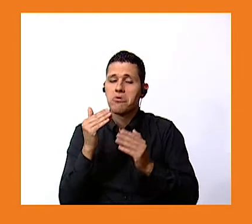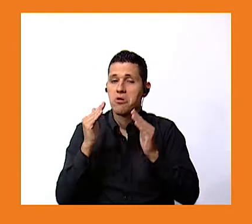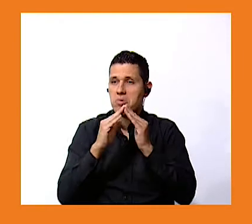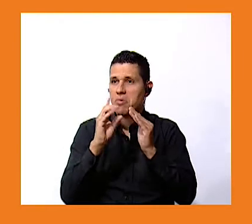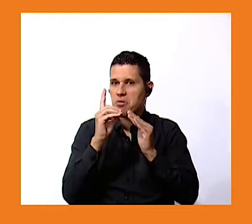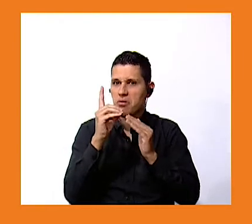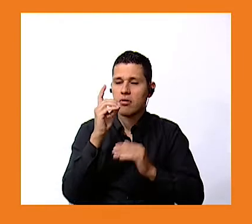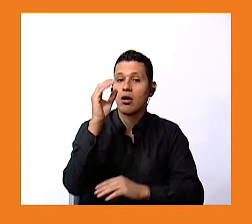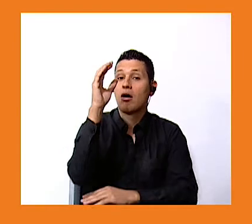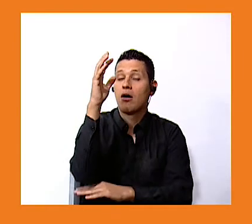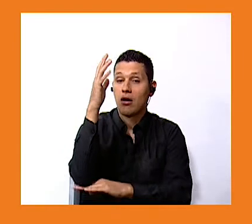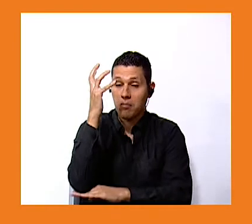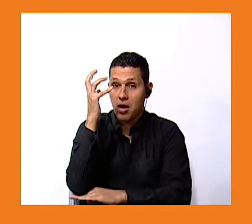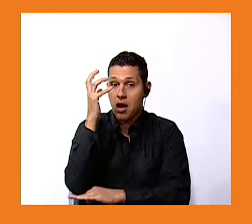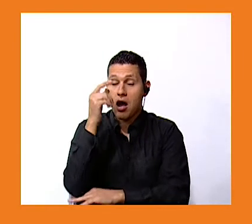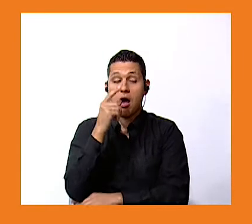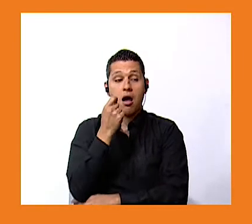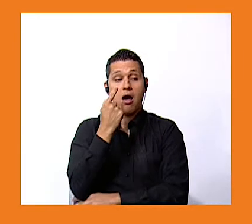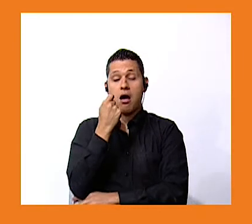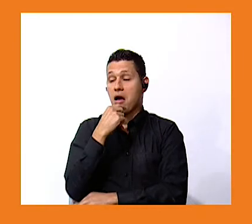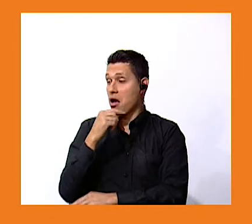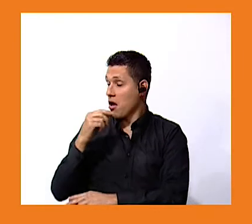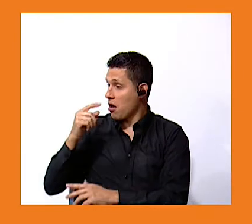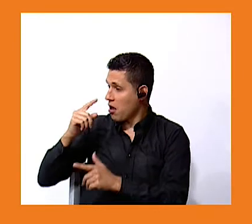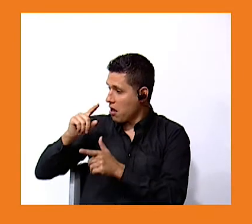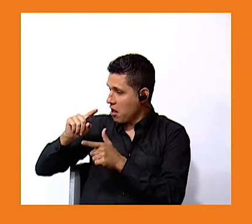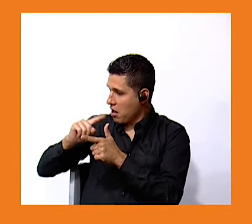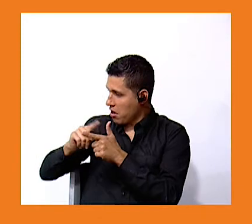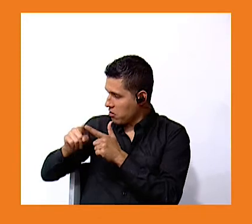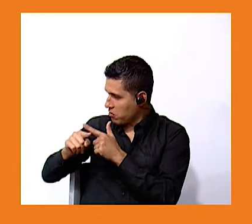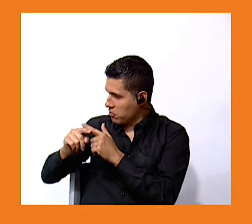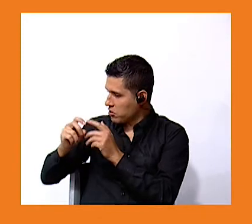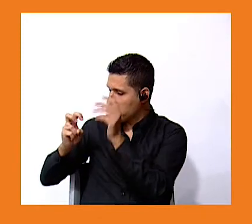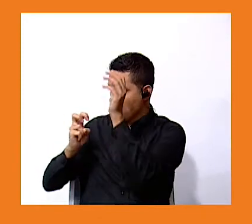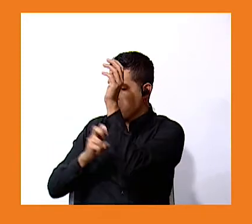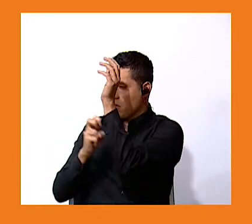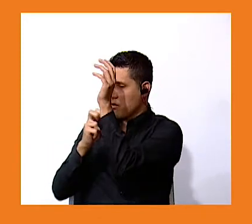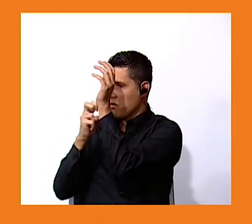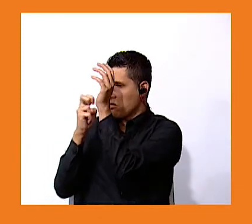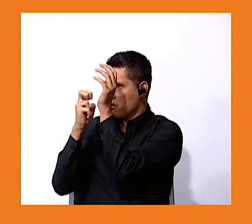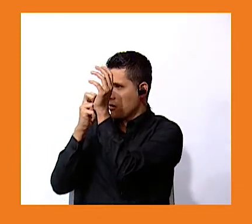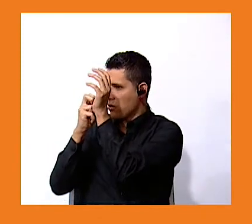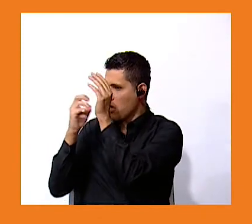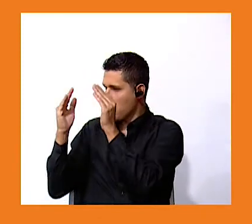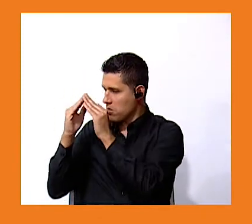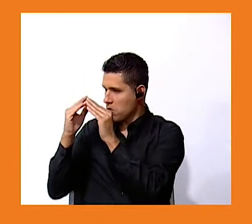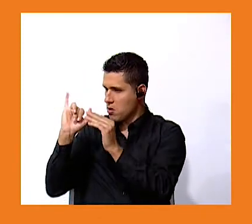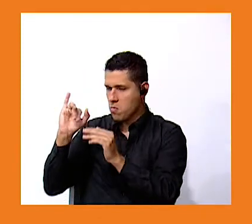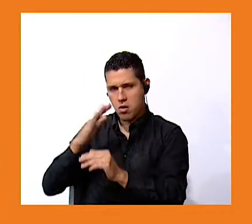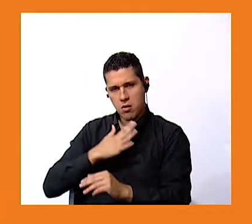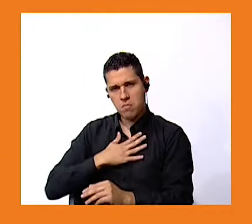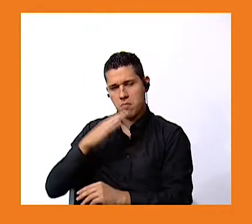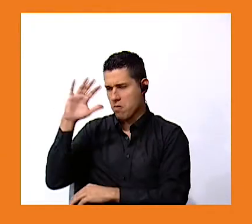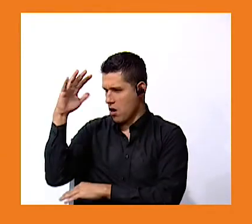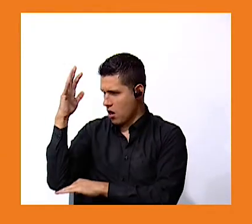that is right mary